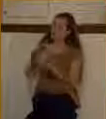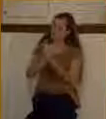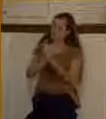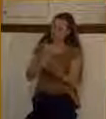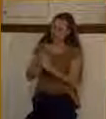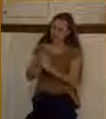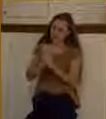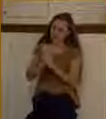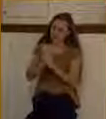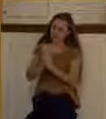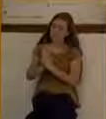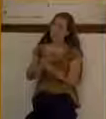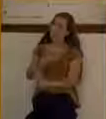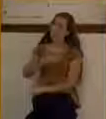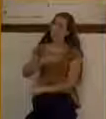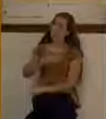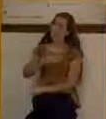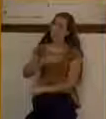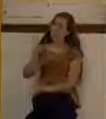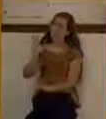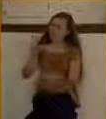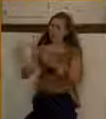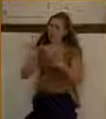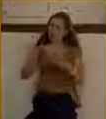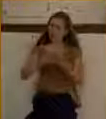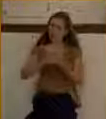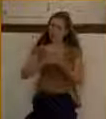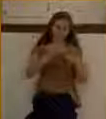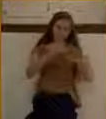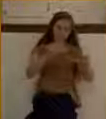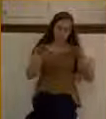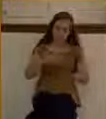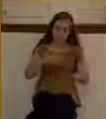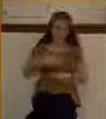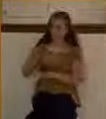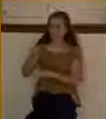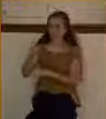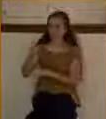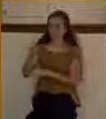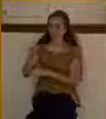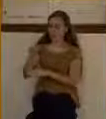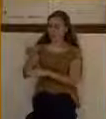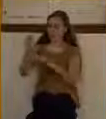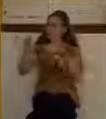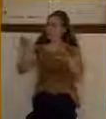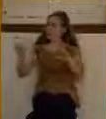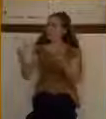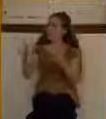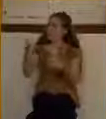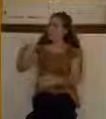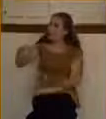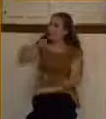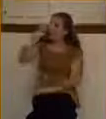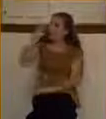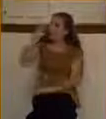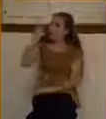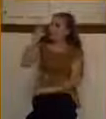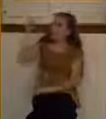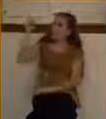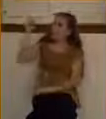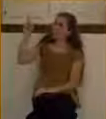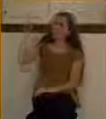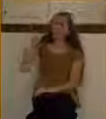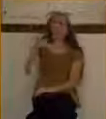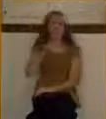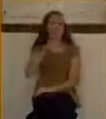mightily in the hearts of my children, my grandchildren, so they will know the Lord. I love the prayer of Catherine Booth. You know what